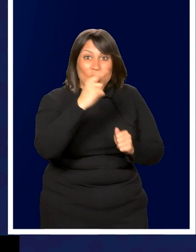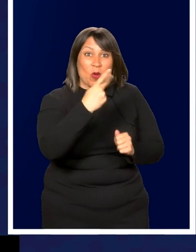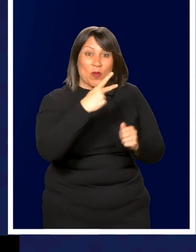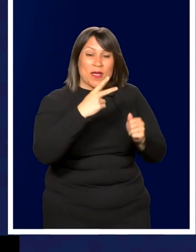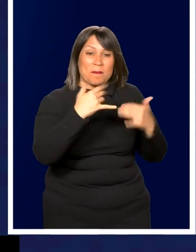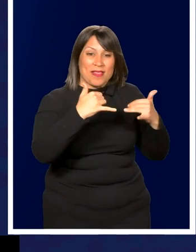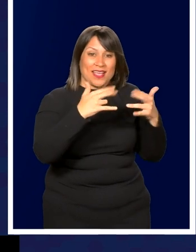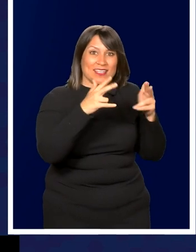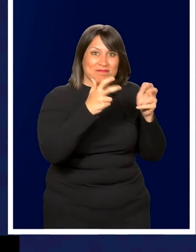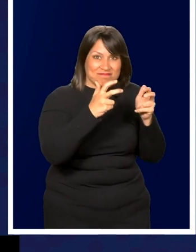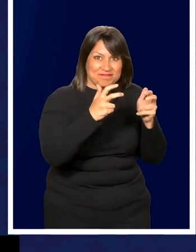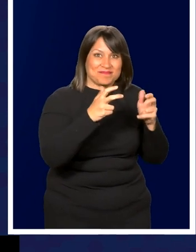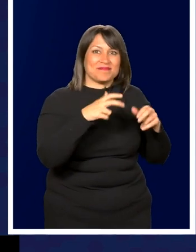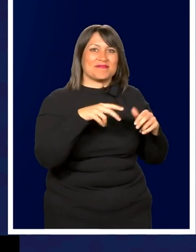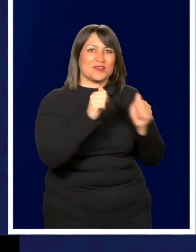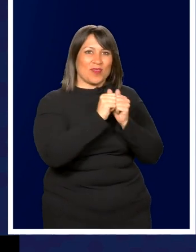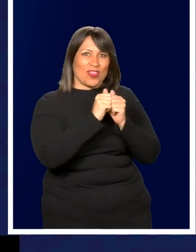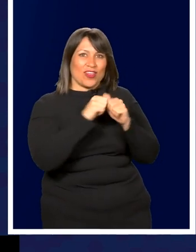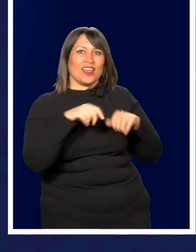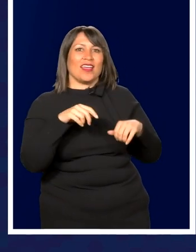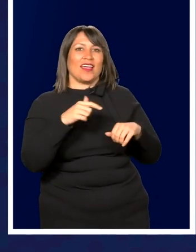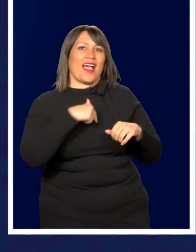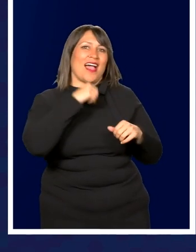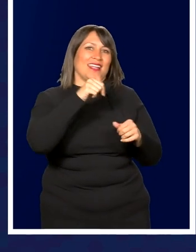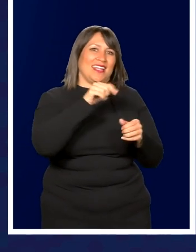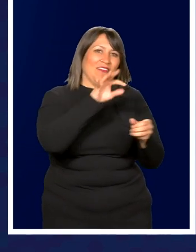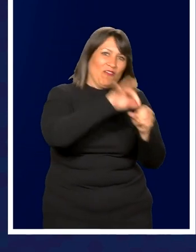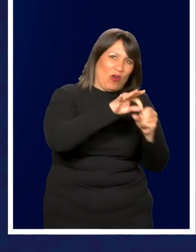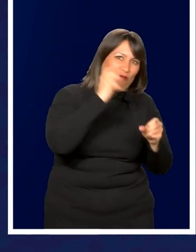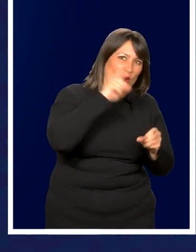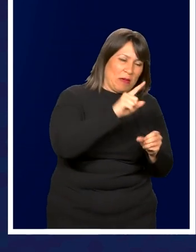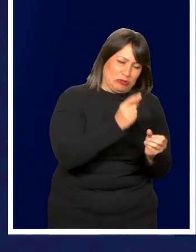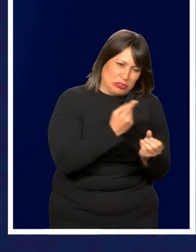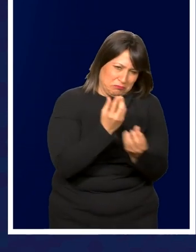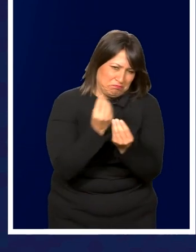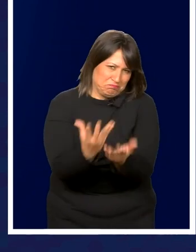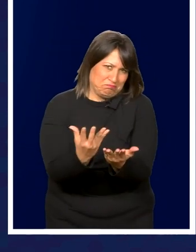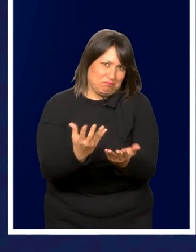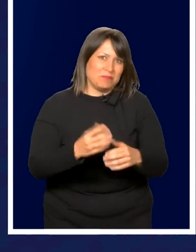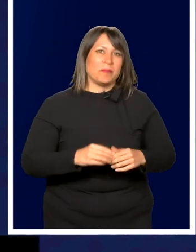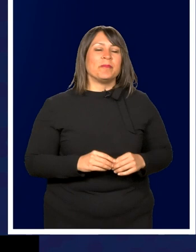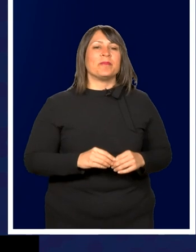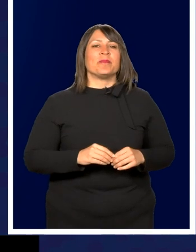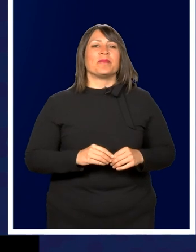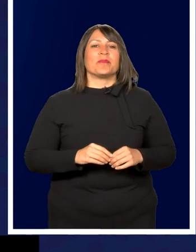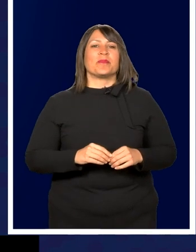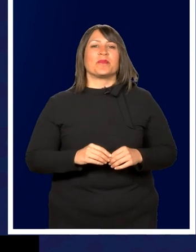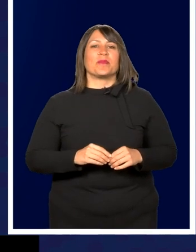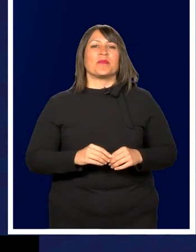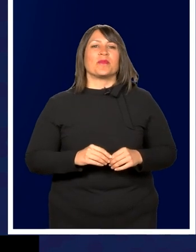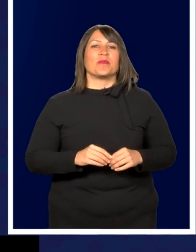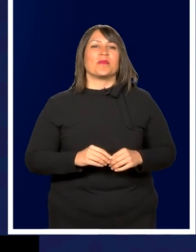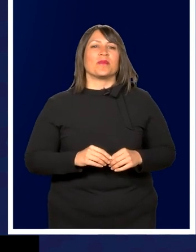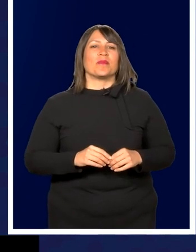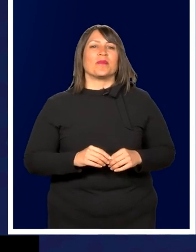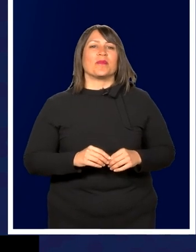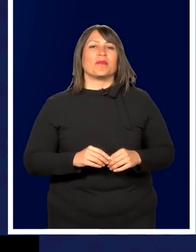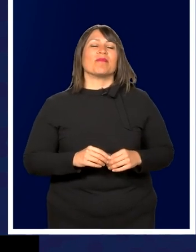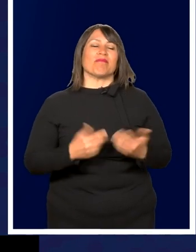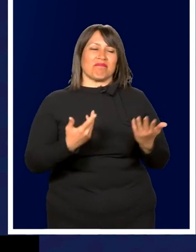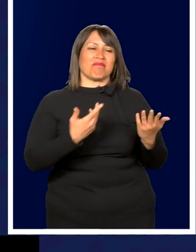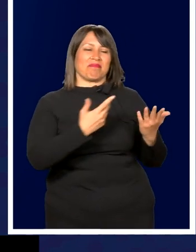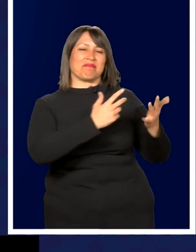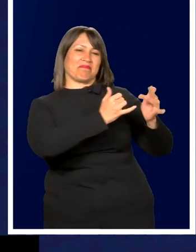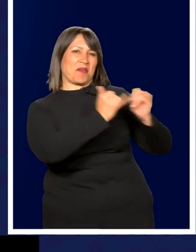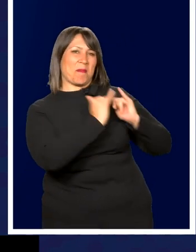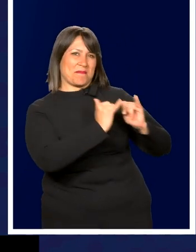in the morning, cards in the evening together. I didn't vote for him. I just want to know that. But, you know, so we